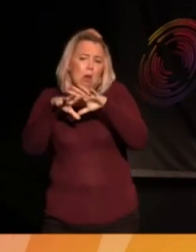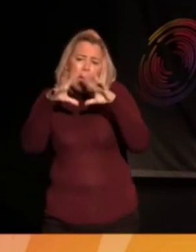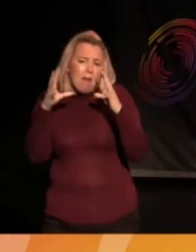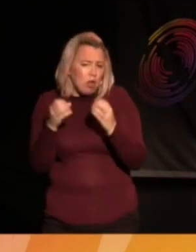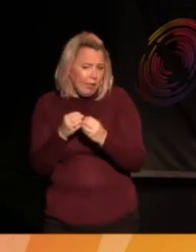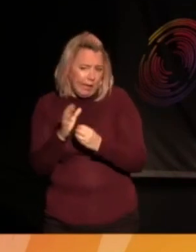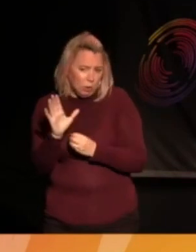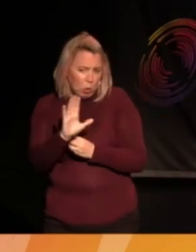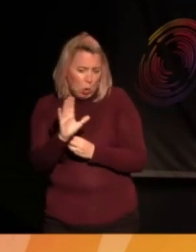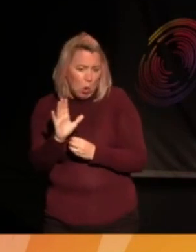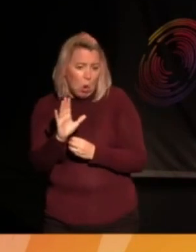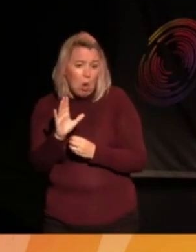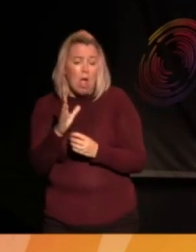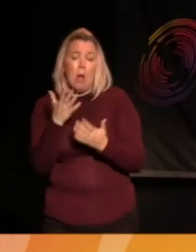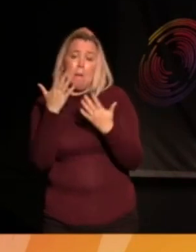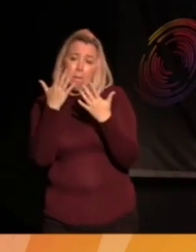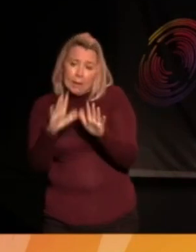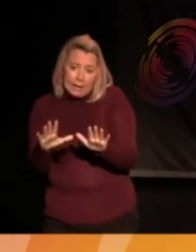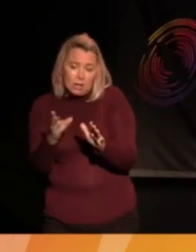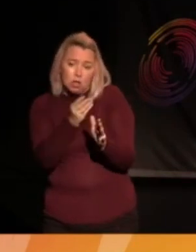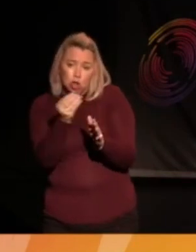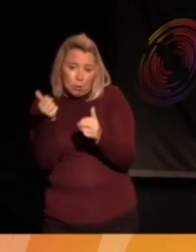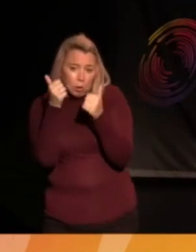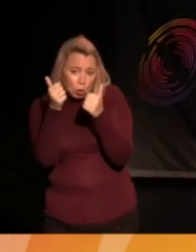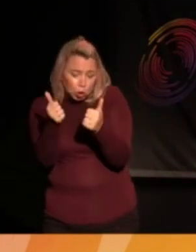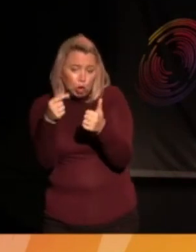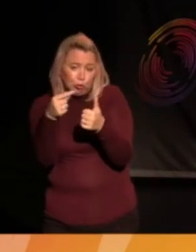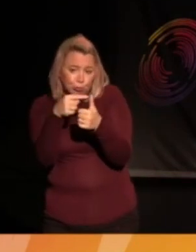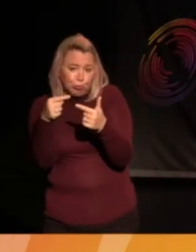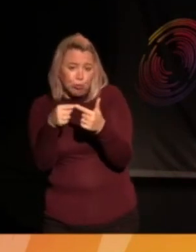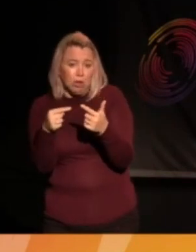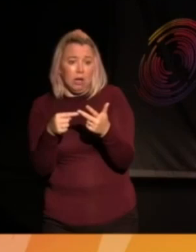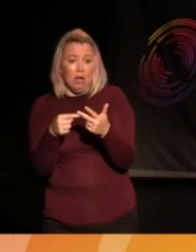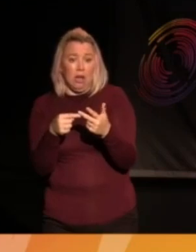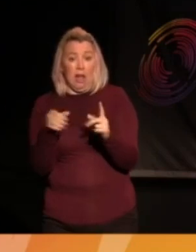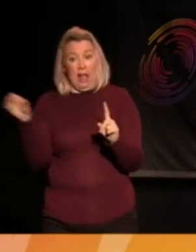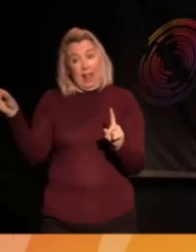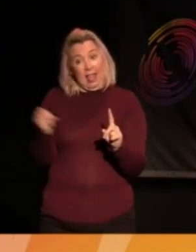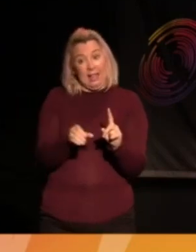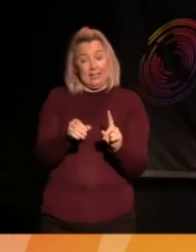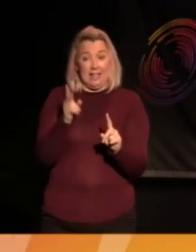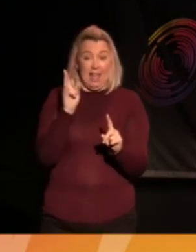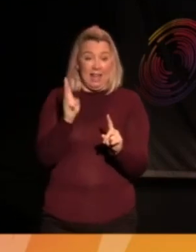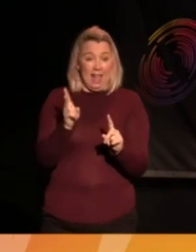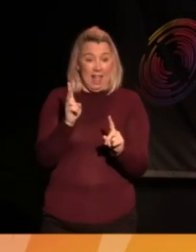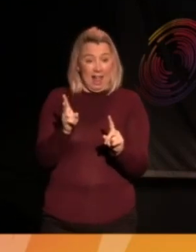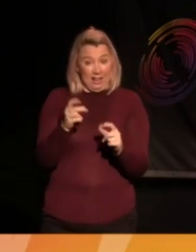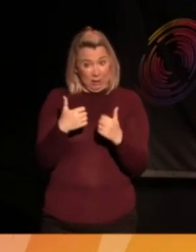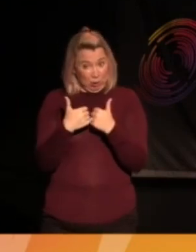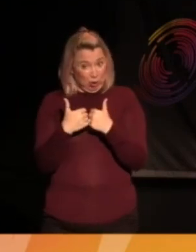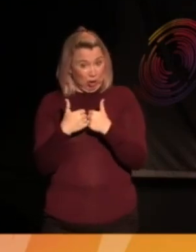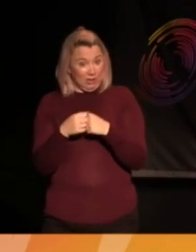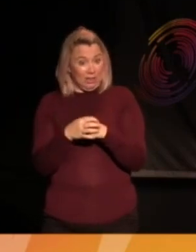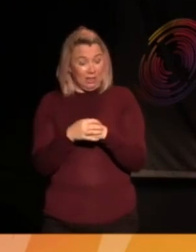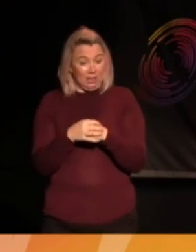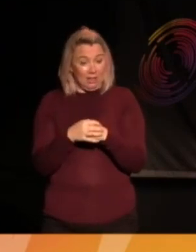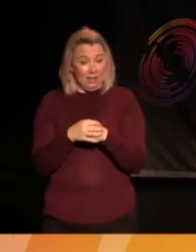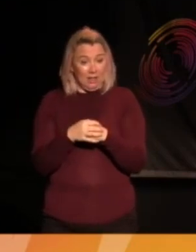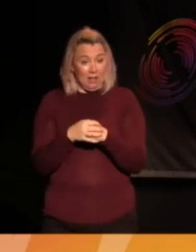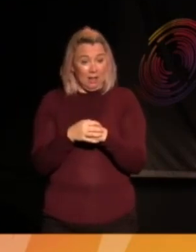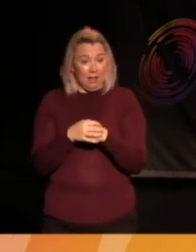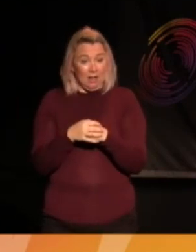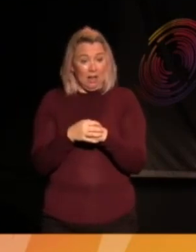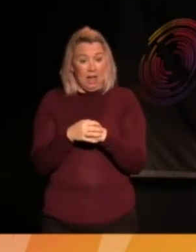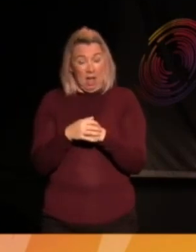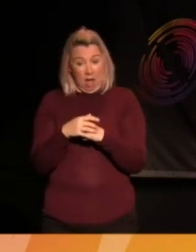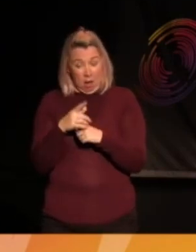You have done some good things. I mean, getting elected again actually was pretty good, because otherwise I think we might have had some